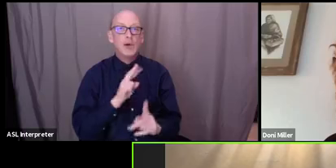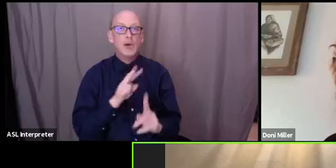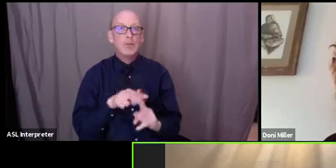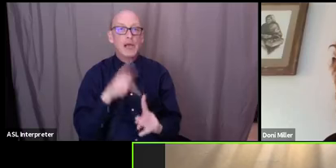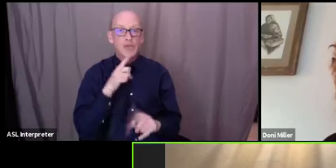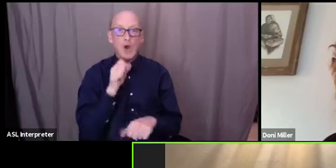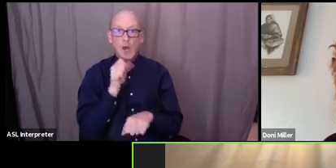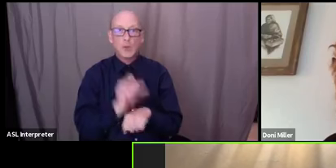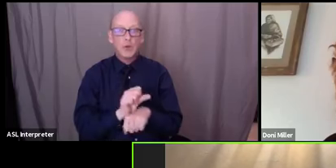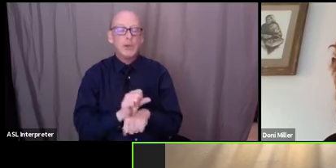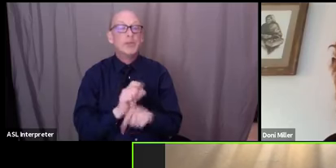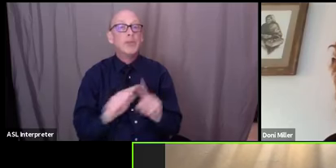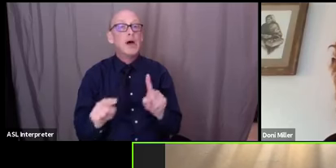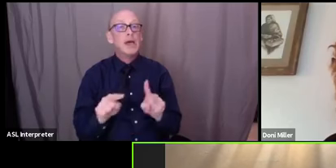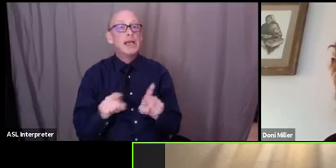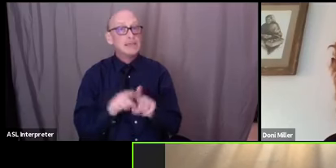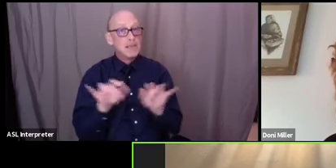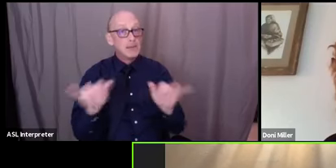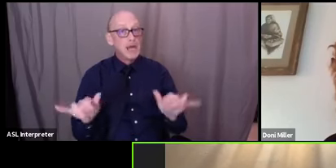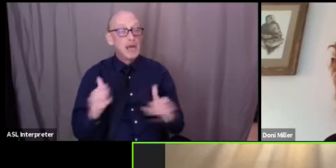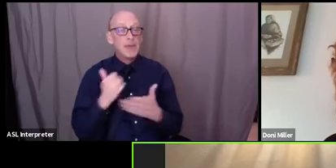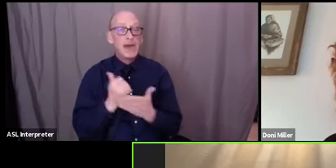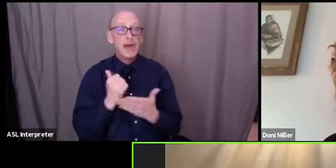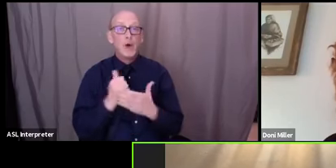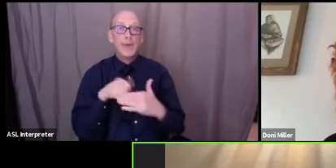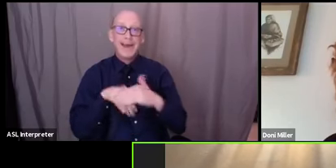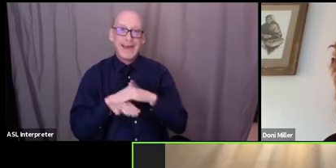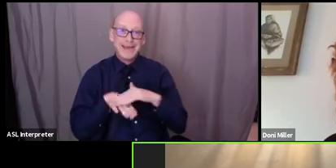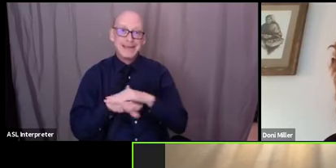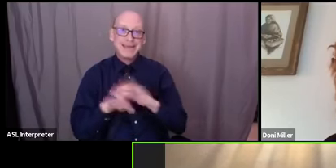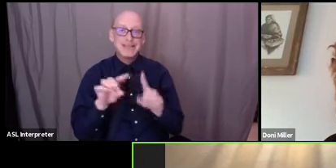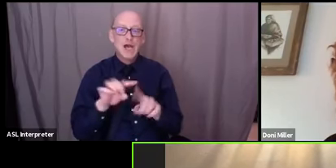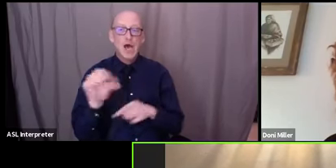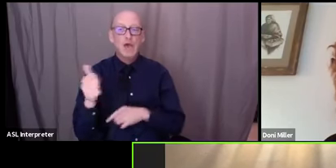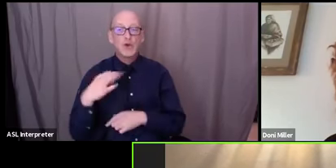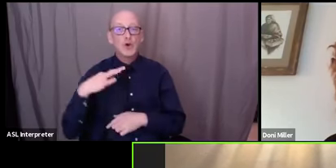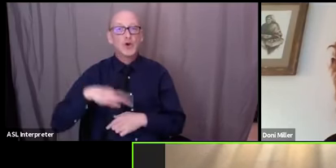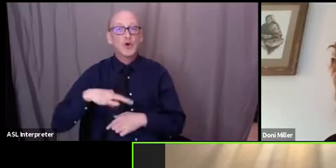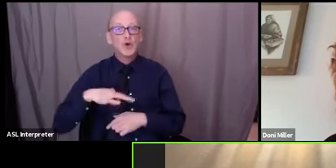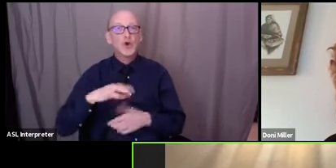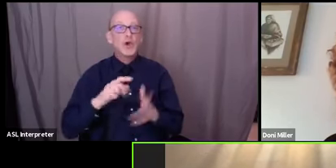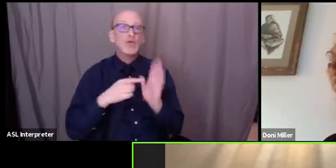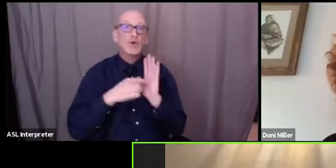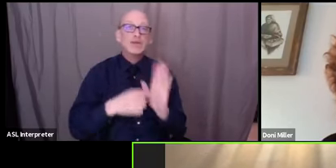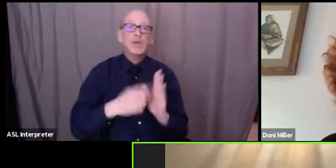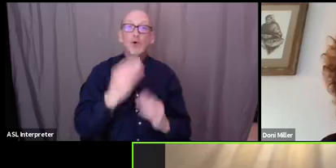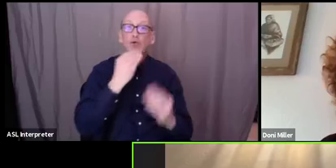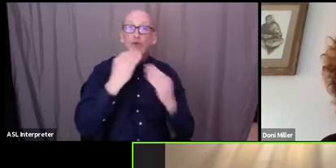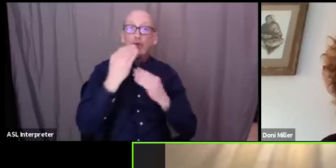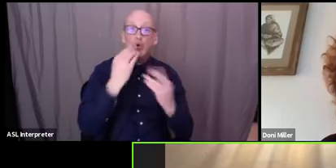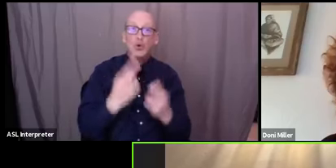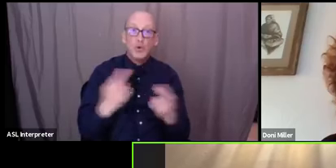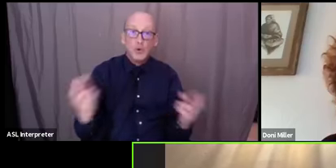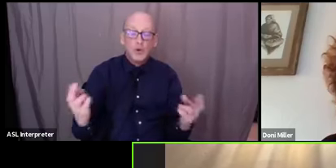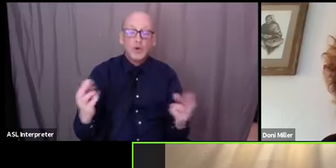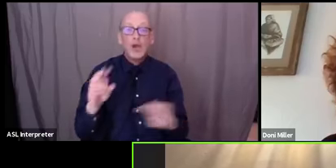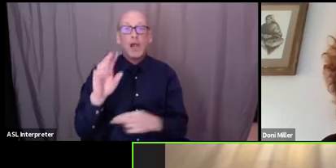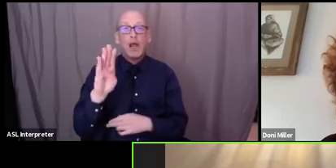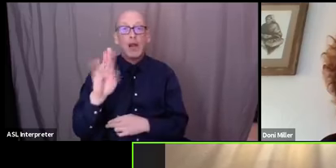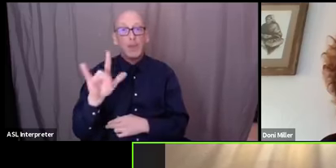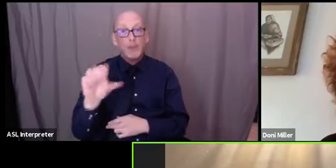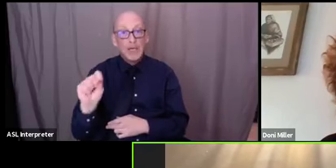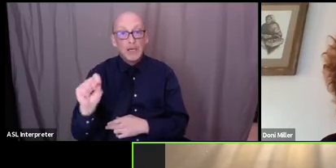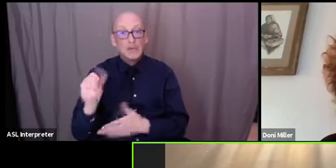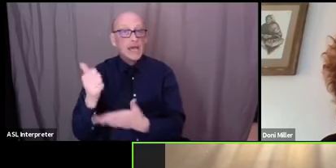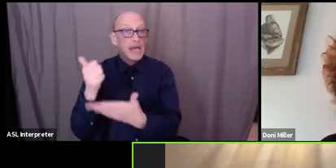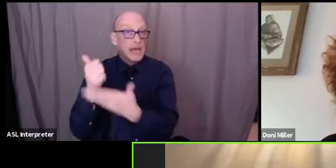but in the meantime helping them access other benefits like food resources um utility assistance so that they can